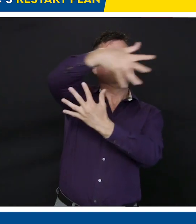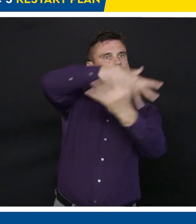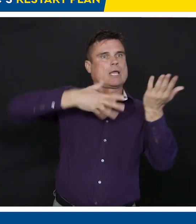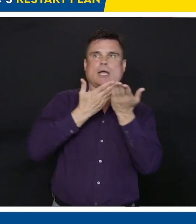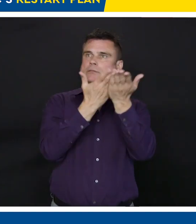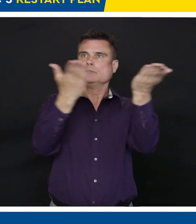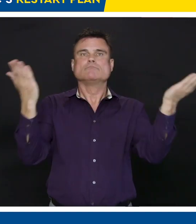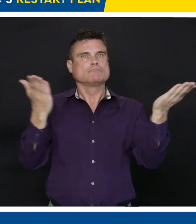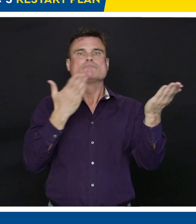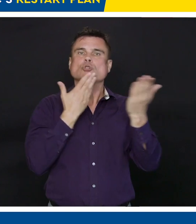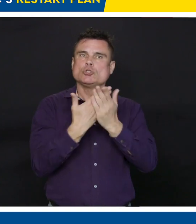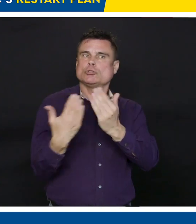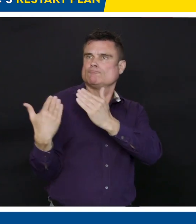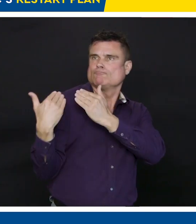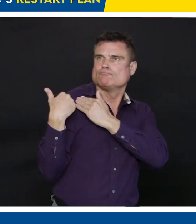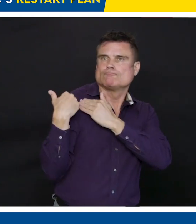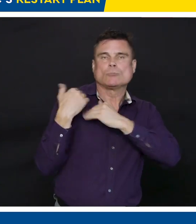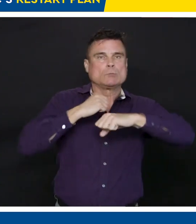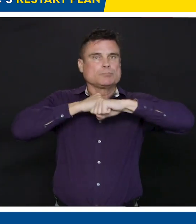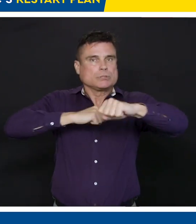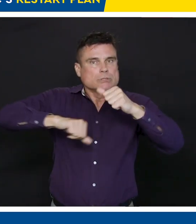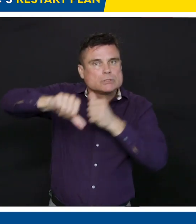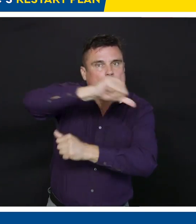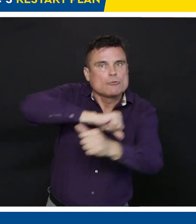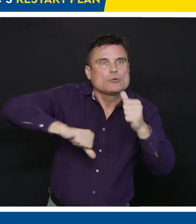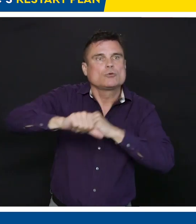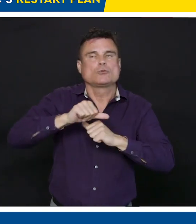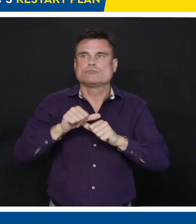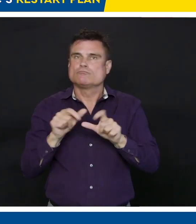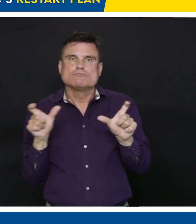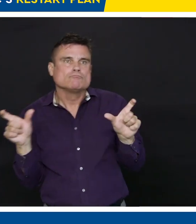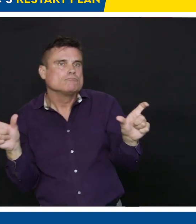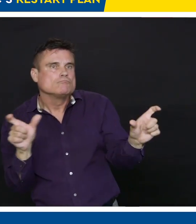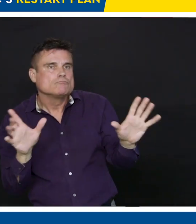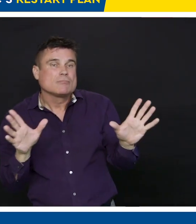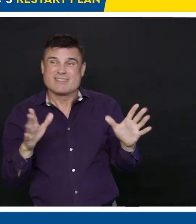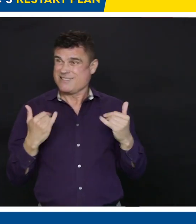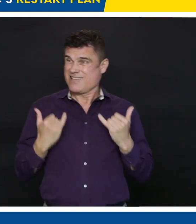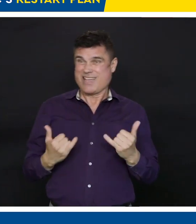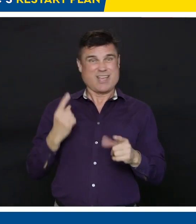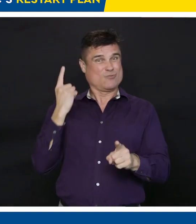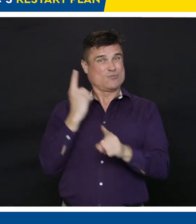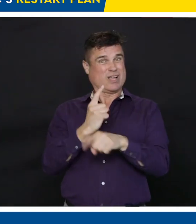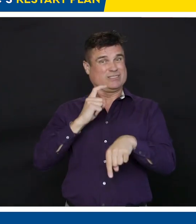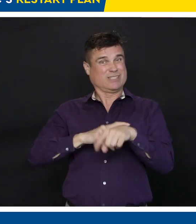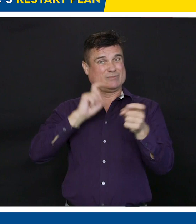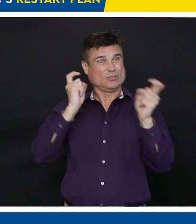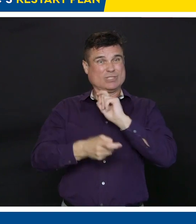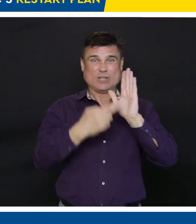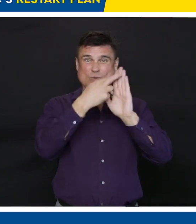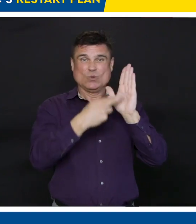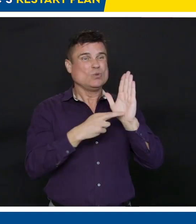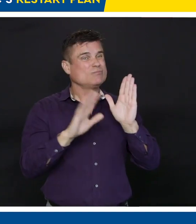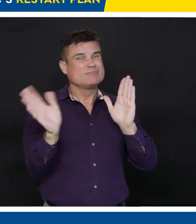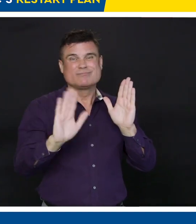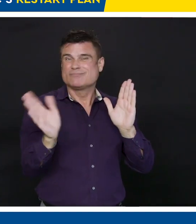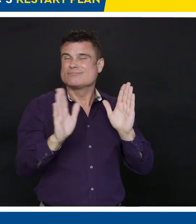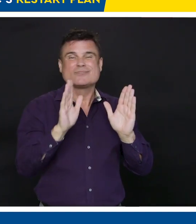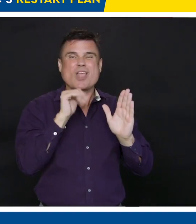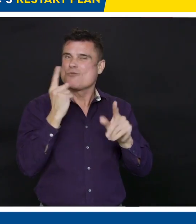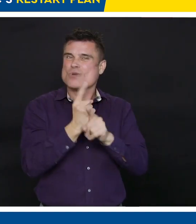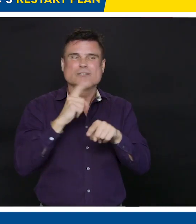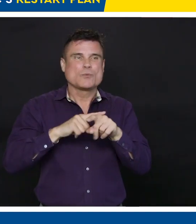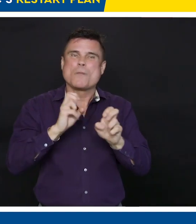not quite time to get back to regular operating procedure. We have laid out a plan that will go in phases.